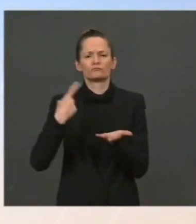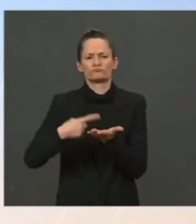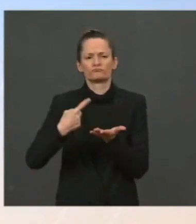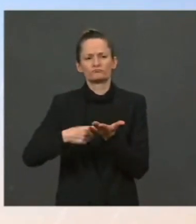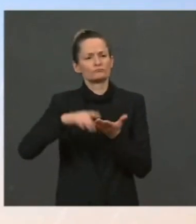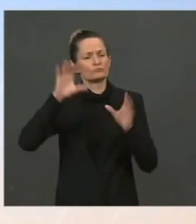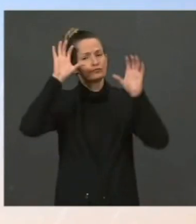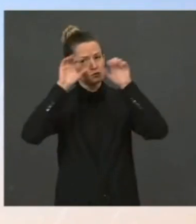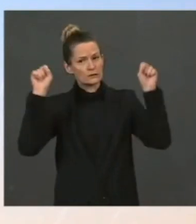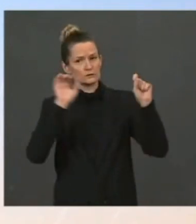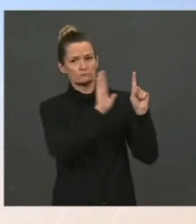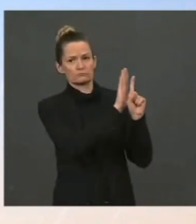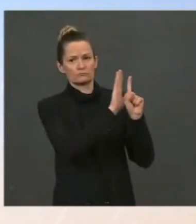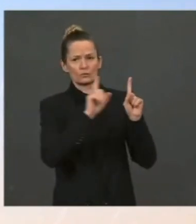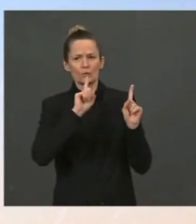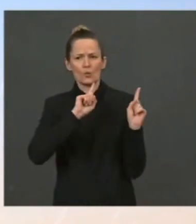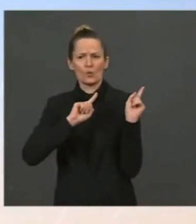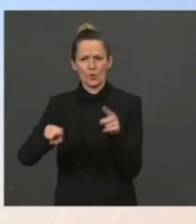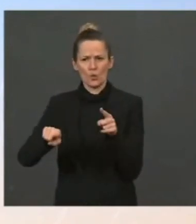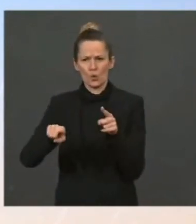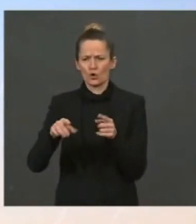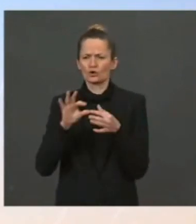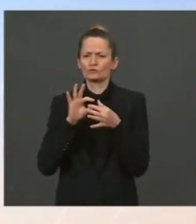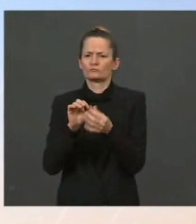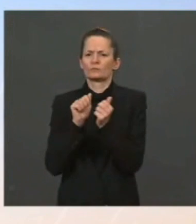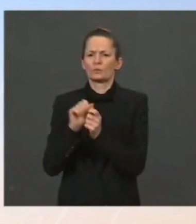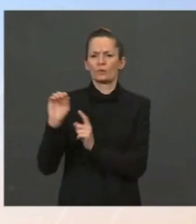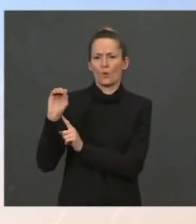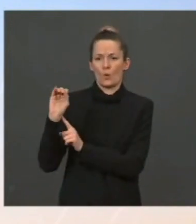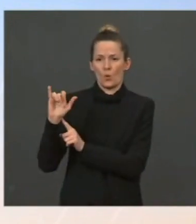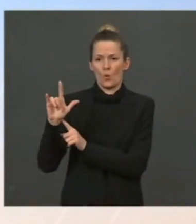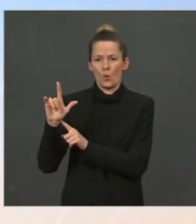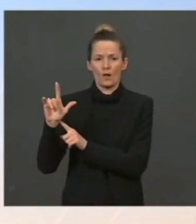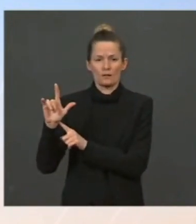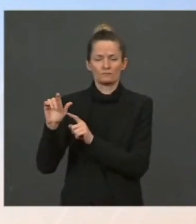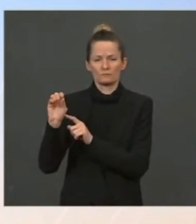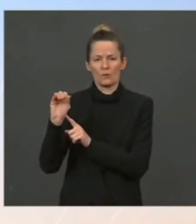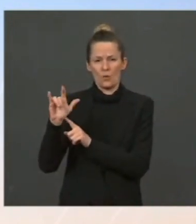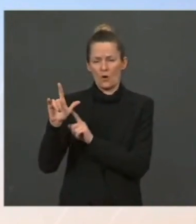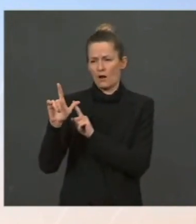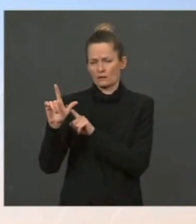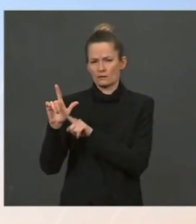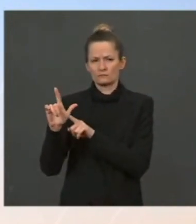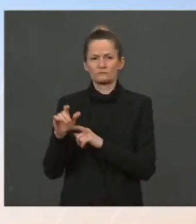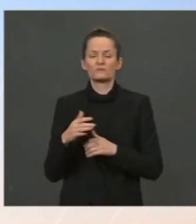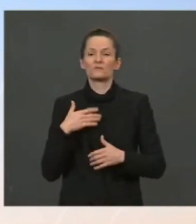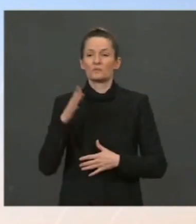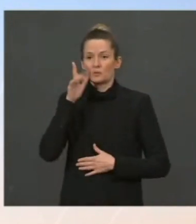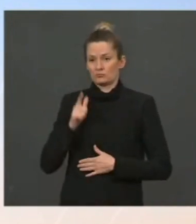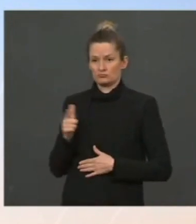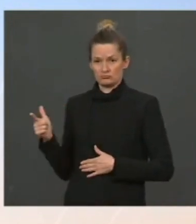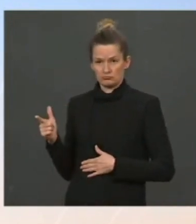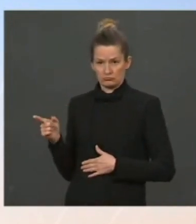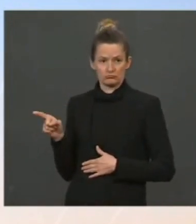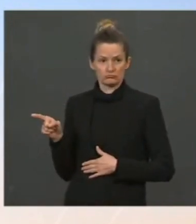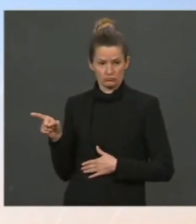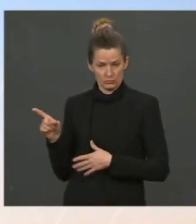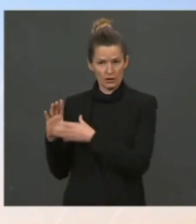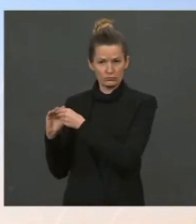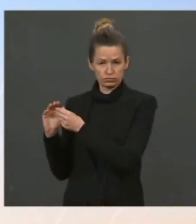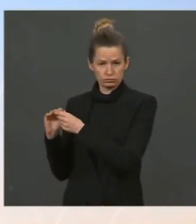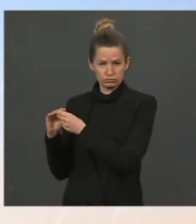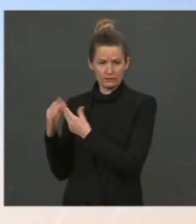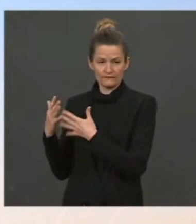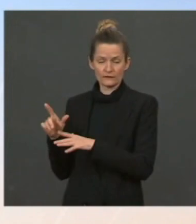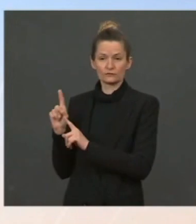the American people. We'll turn it over to her. She is a bit of a time hard out, so she'll take some questions, and then we'll send her on her way,